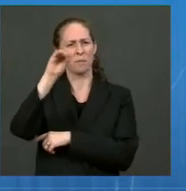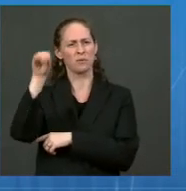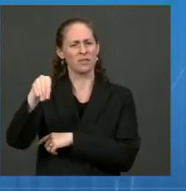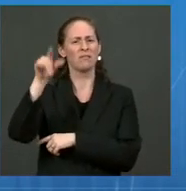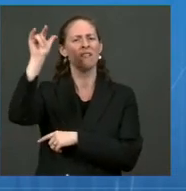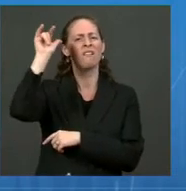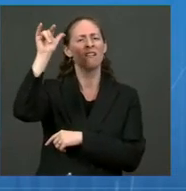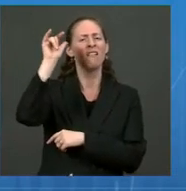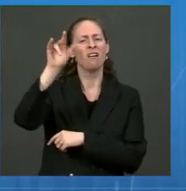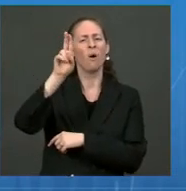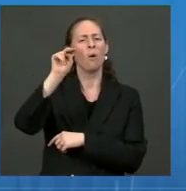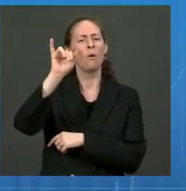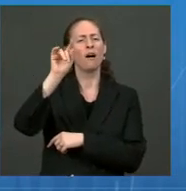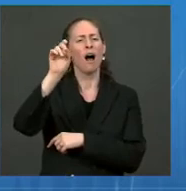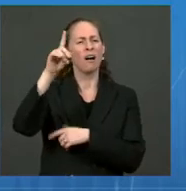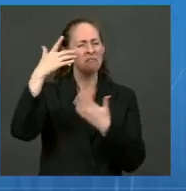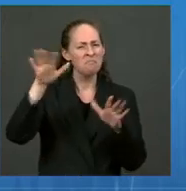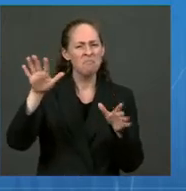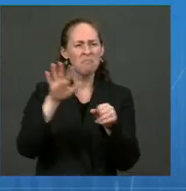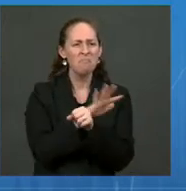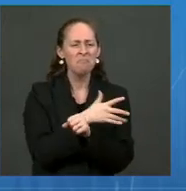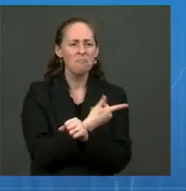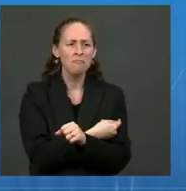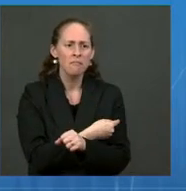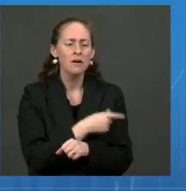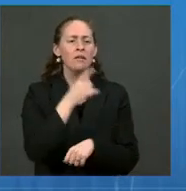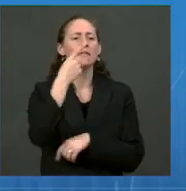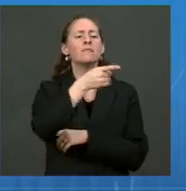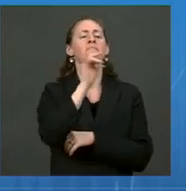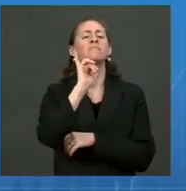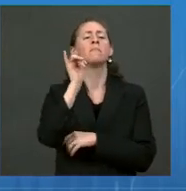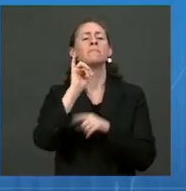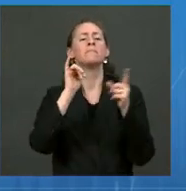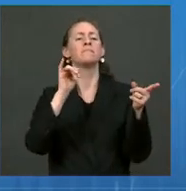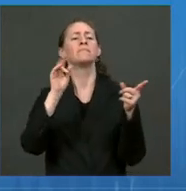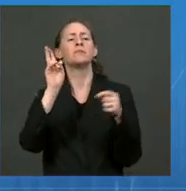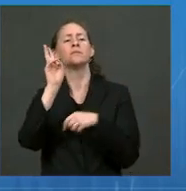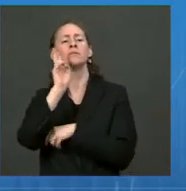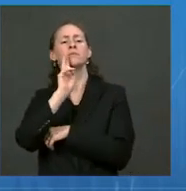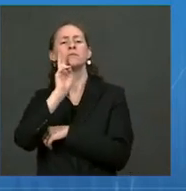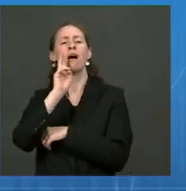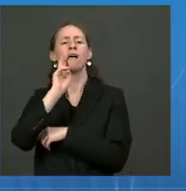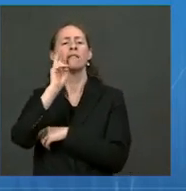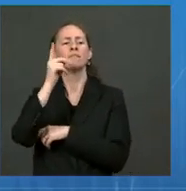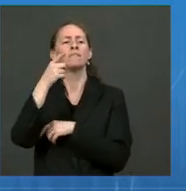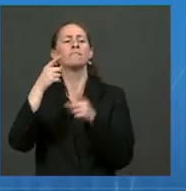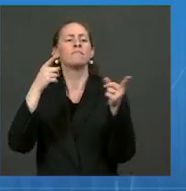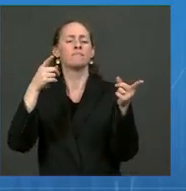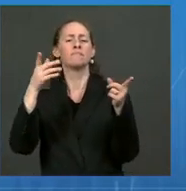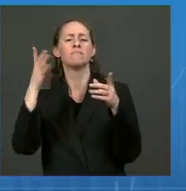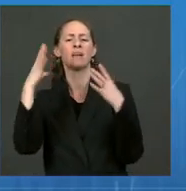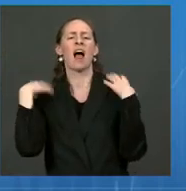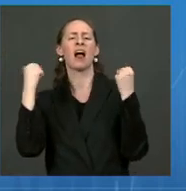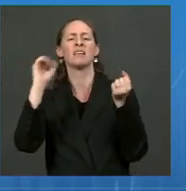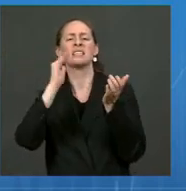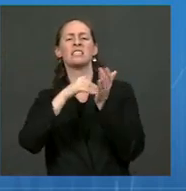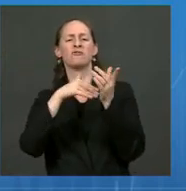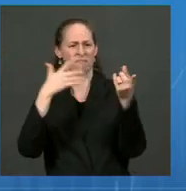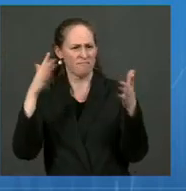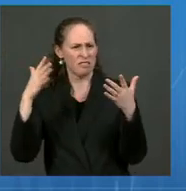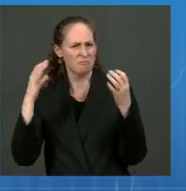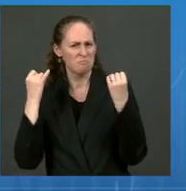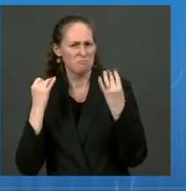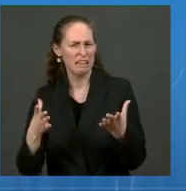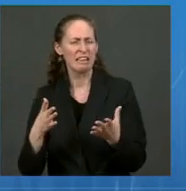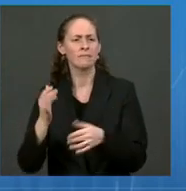99 percent at Houston Methodist, the health system, which was one of the early movers, 99.5 percent at Rutgers